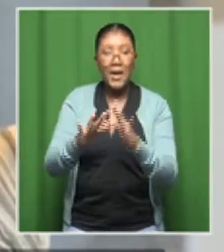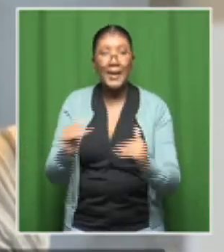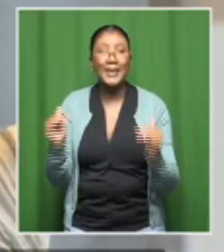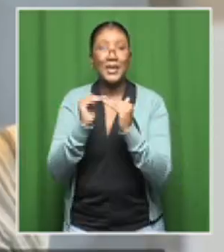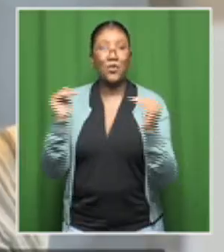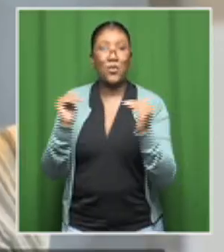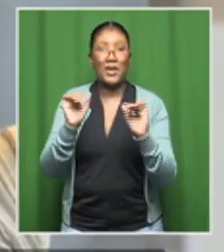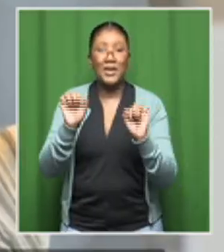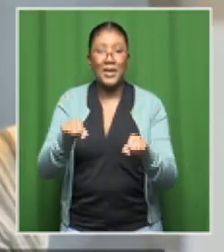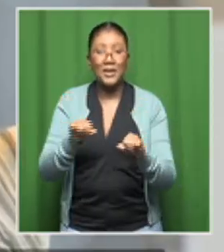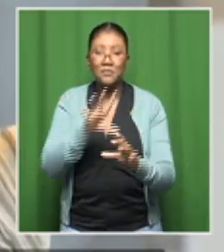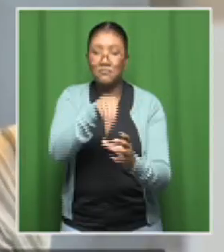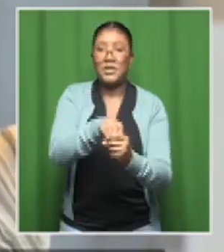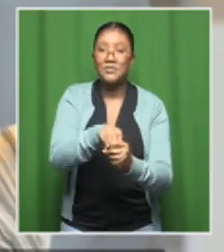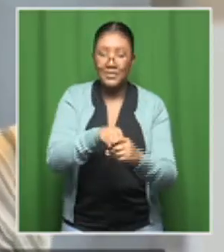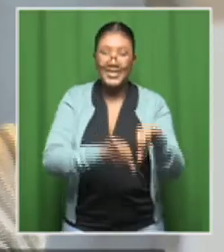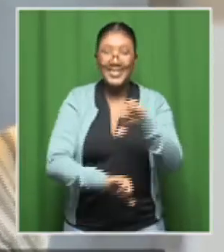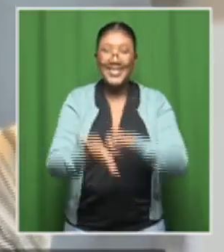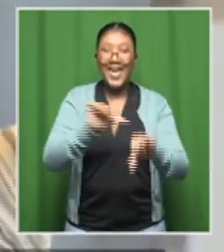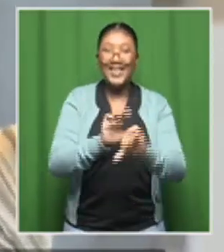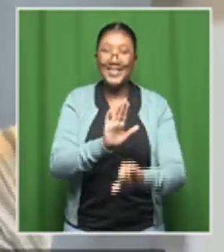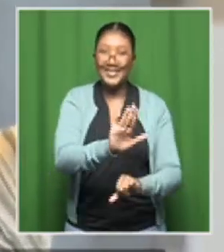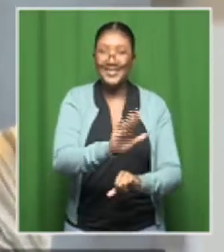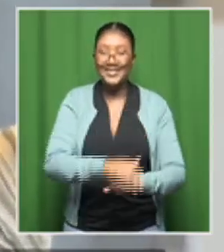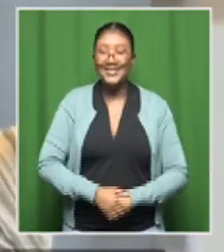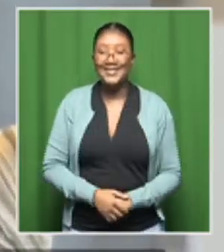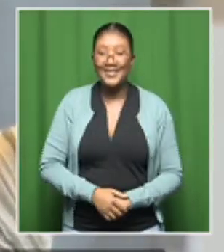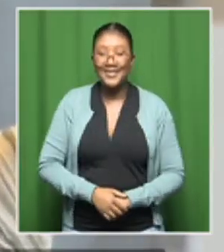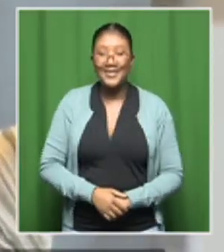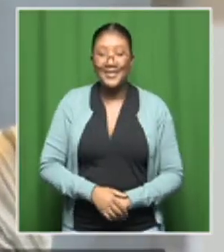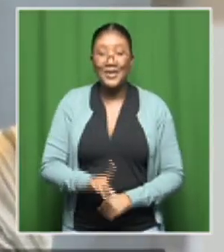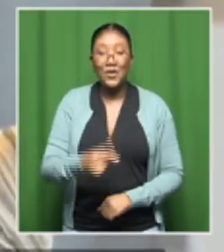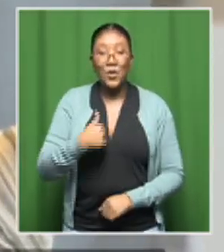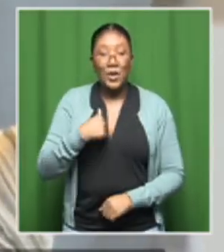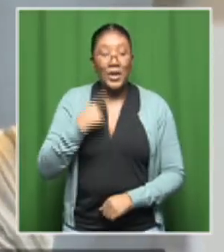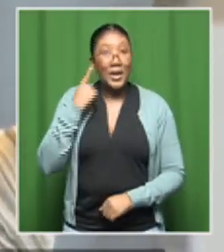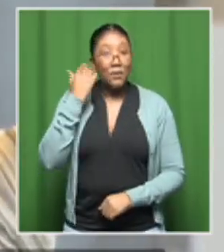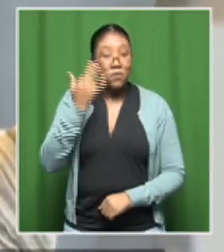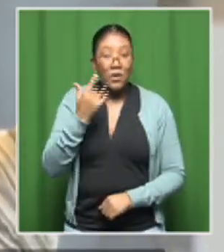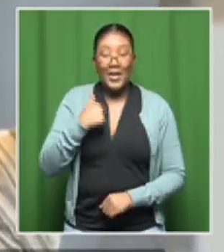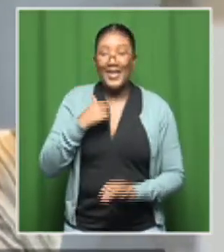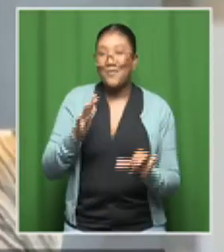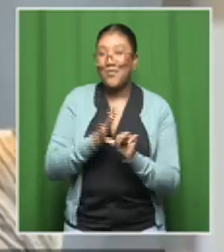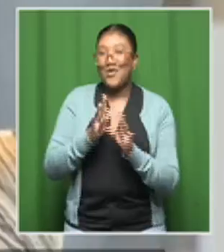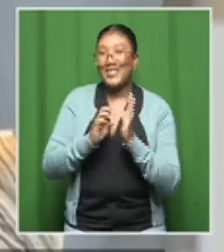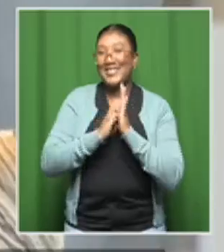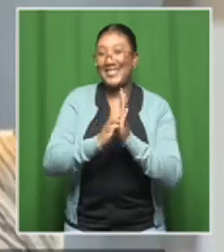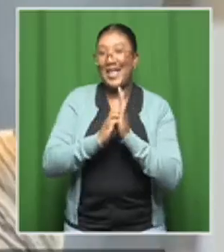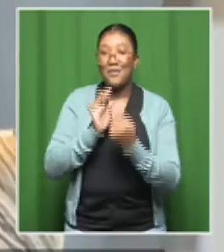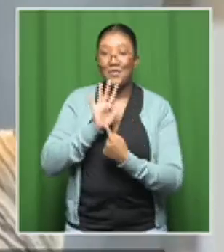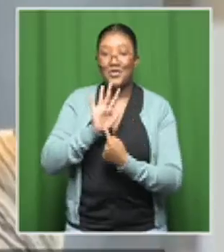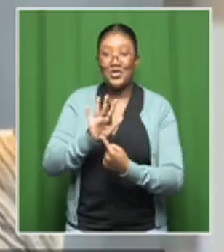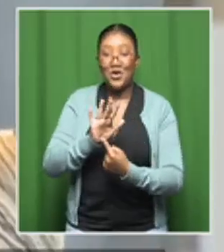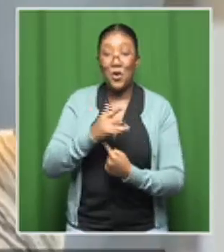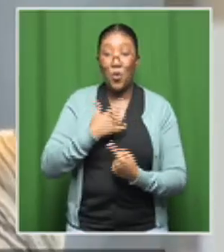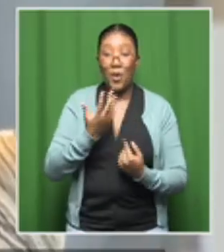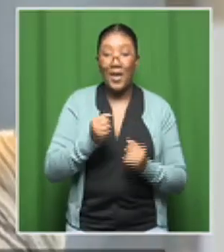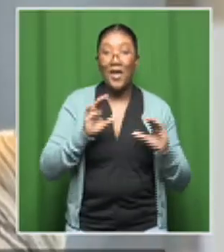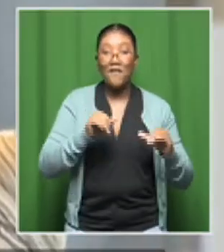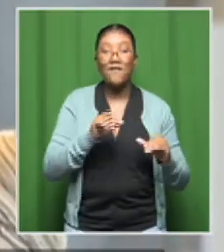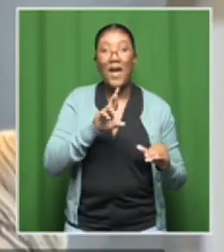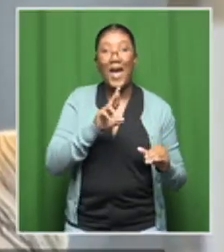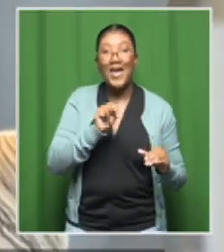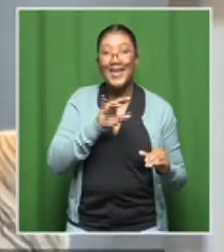the science field. And we always like to say we lead by example as well. We have our own R&I center